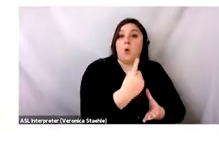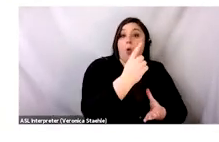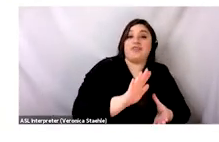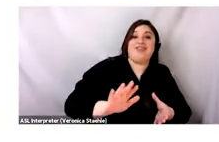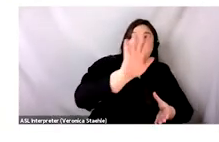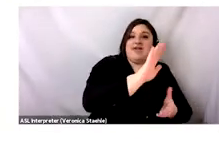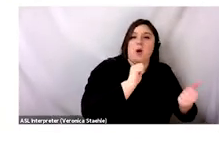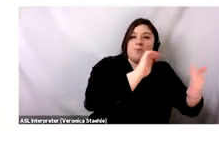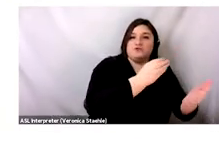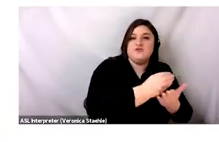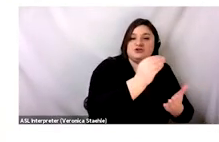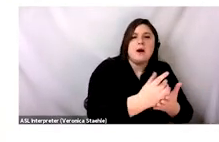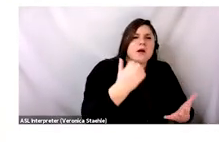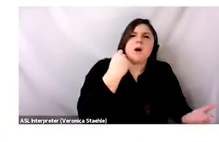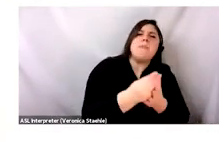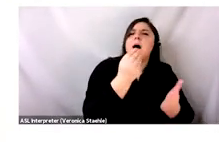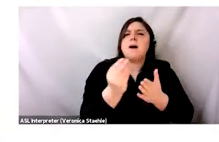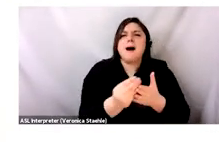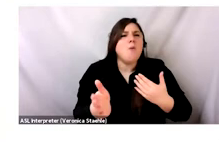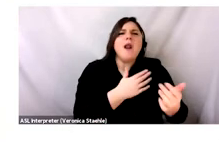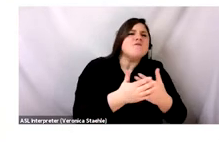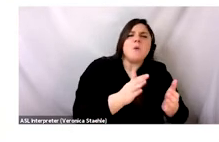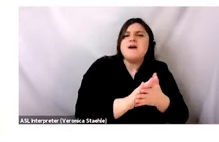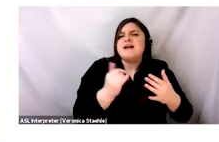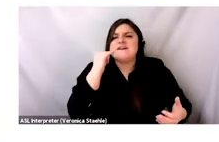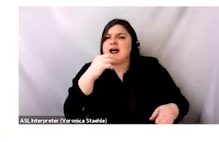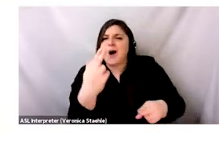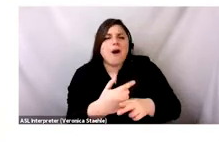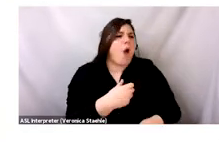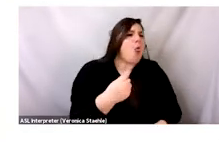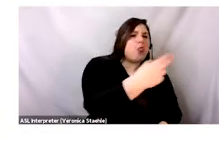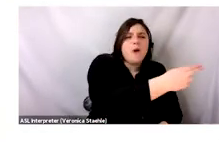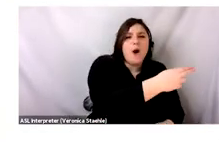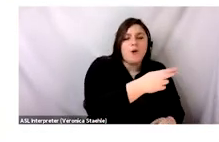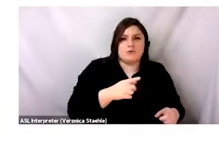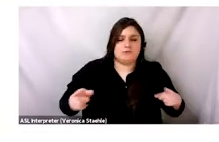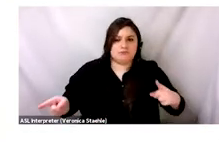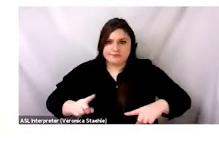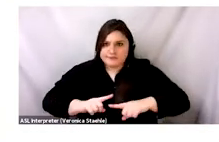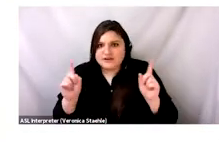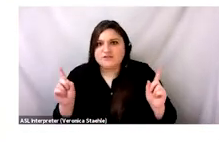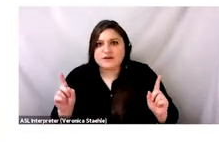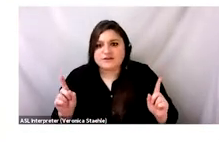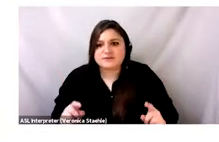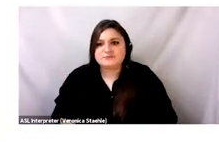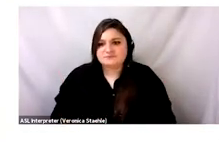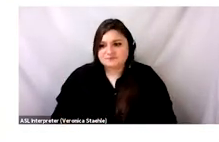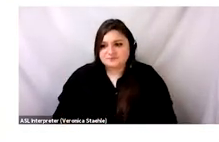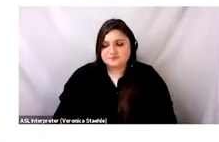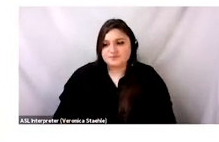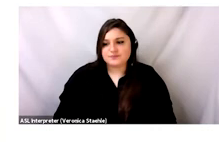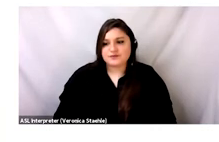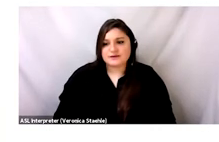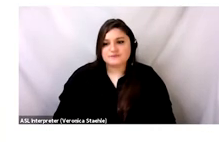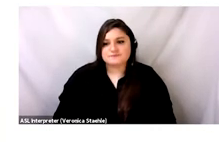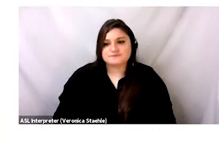north to shopping? Albeit they are, the e-commerce or general